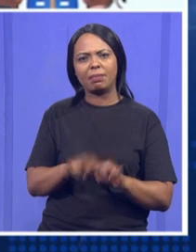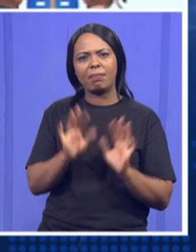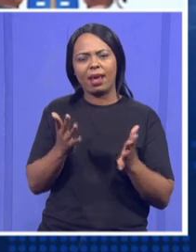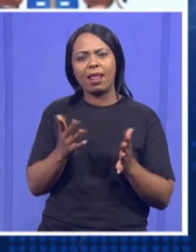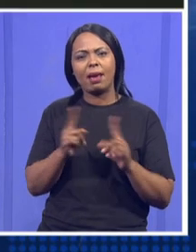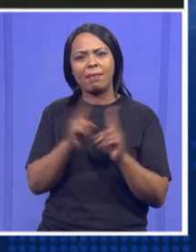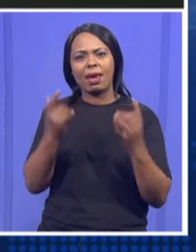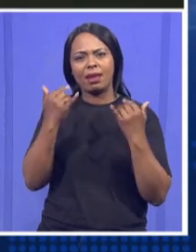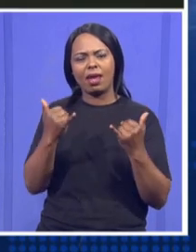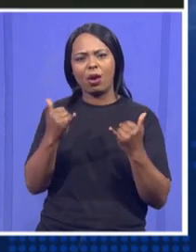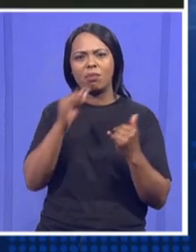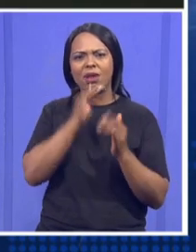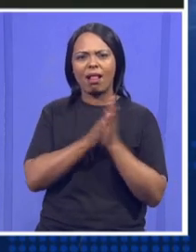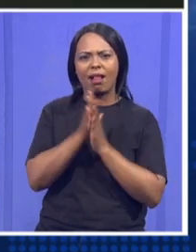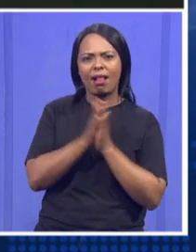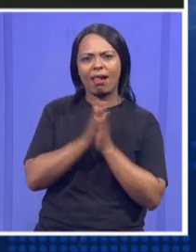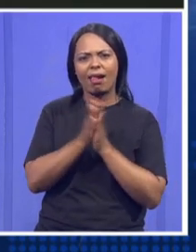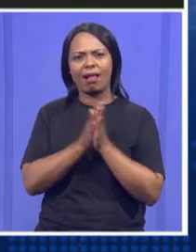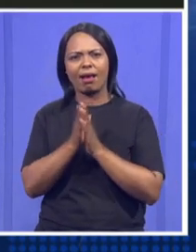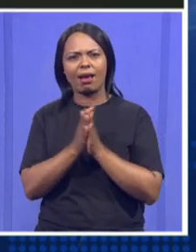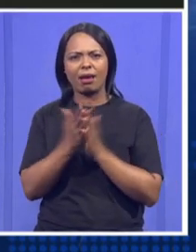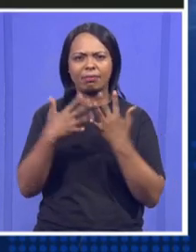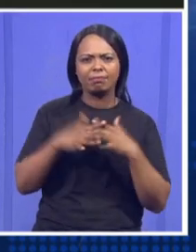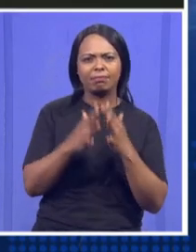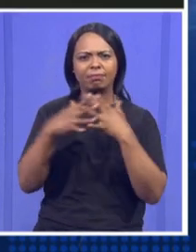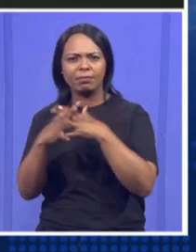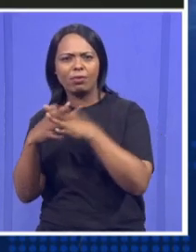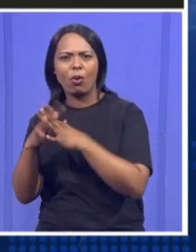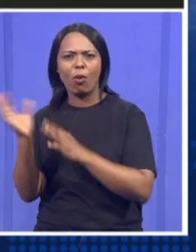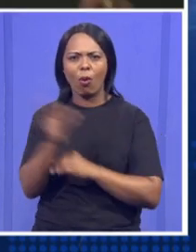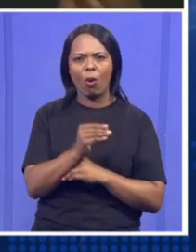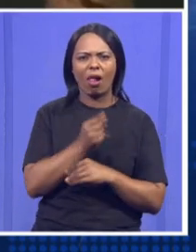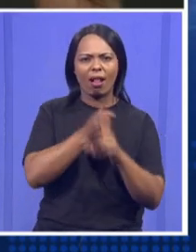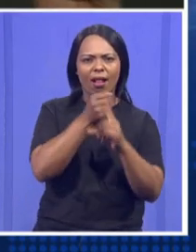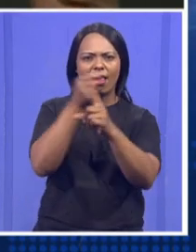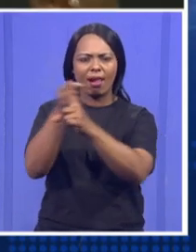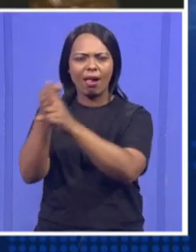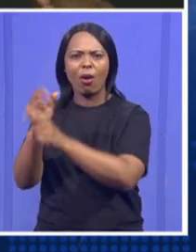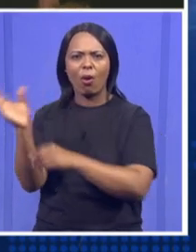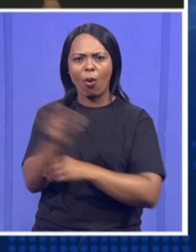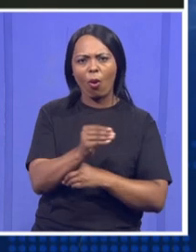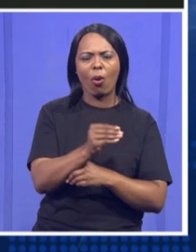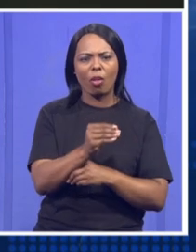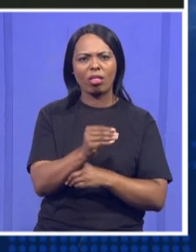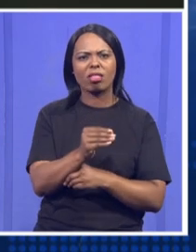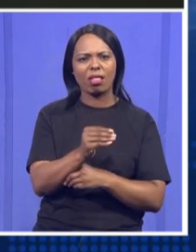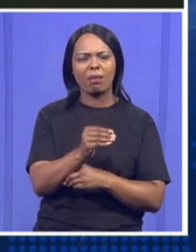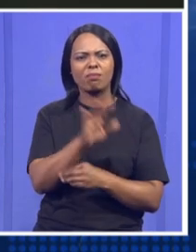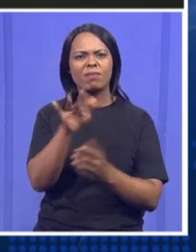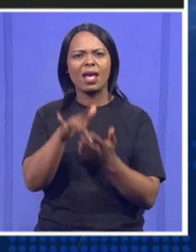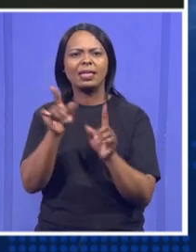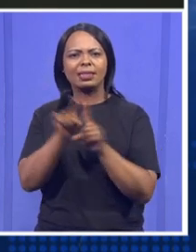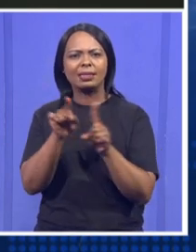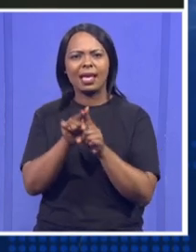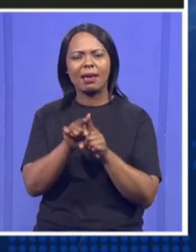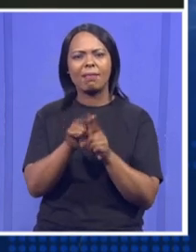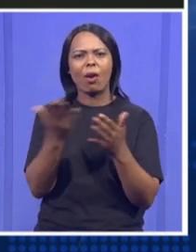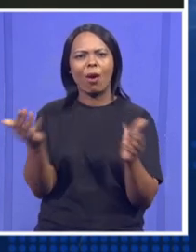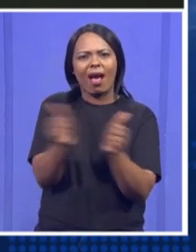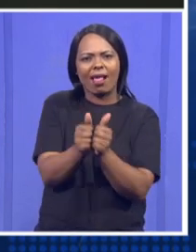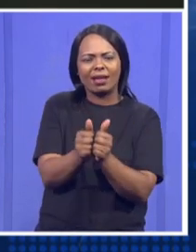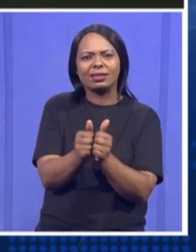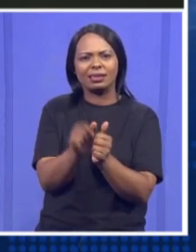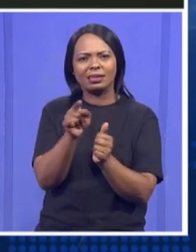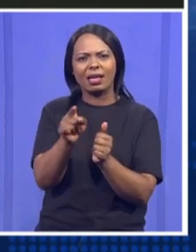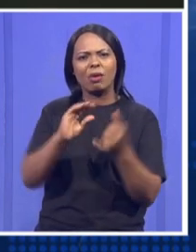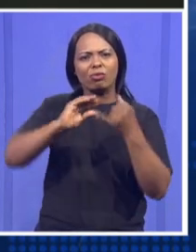unifier now. He wants to unify all the factions. So he will try, even also the question of the alliance, will try to try